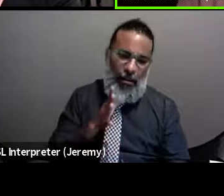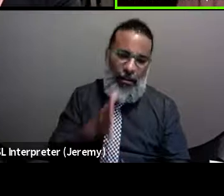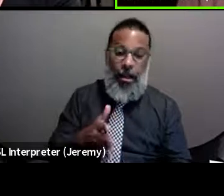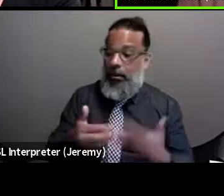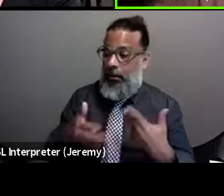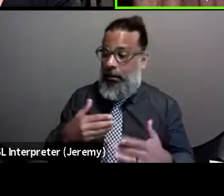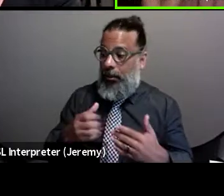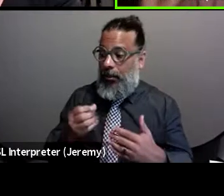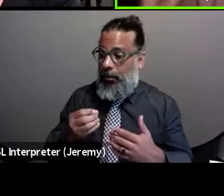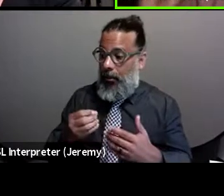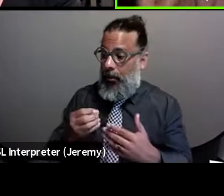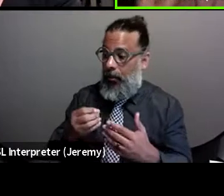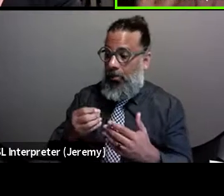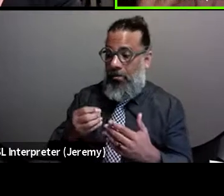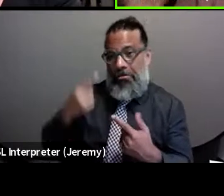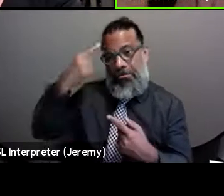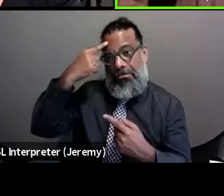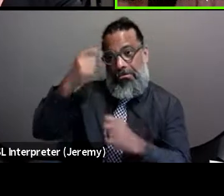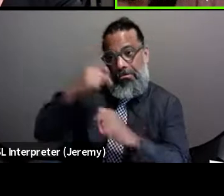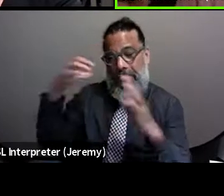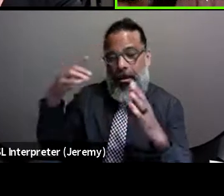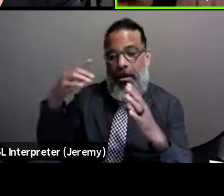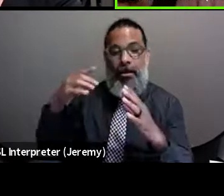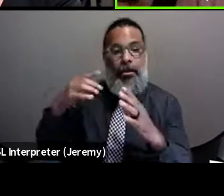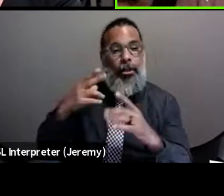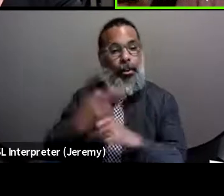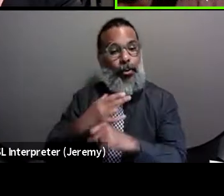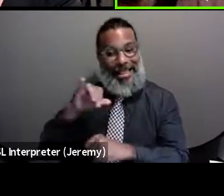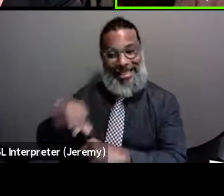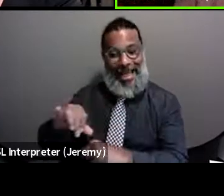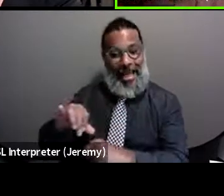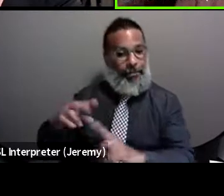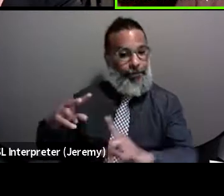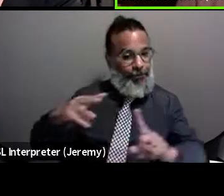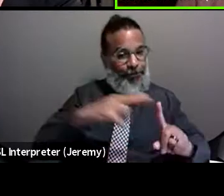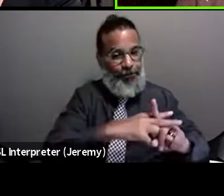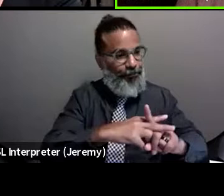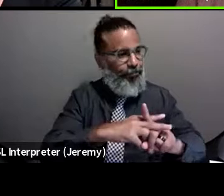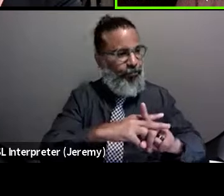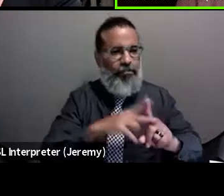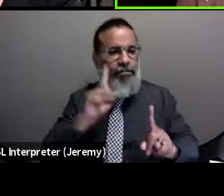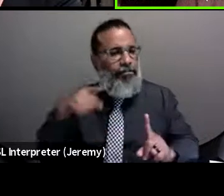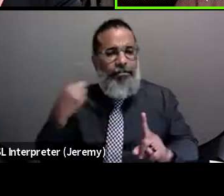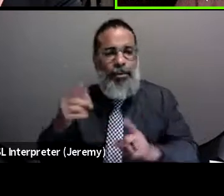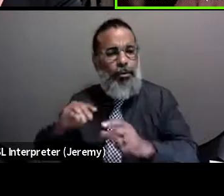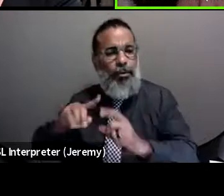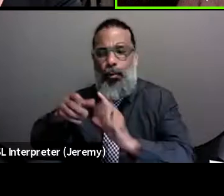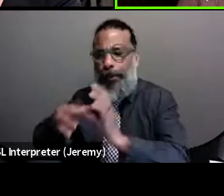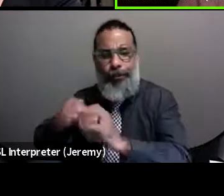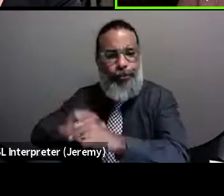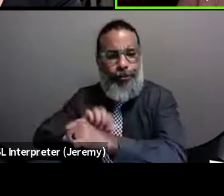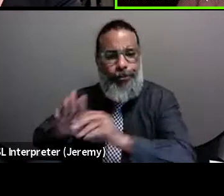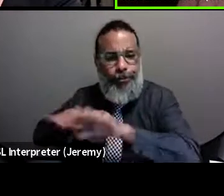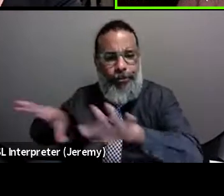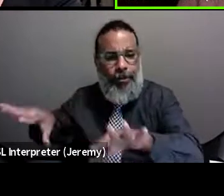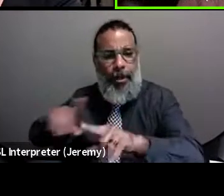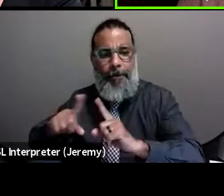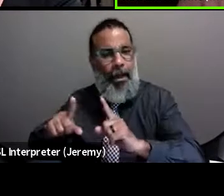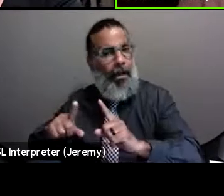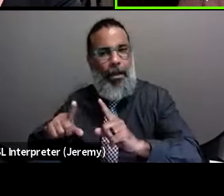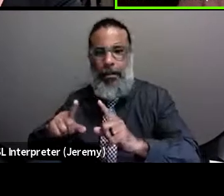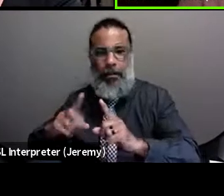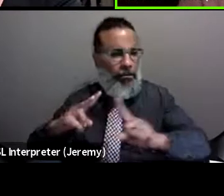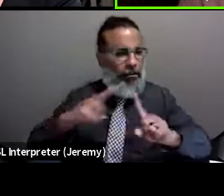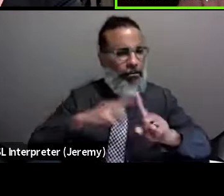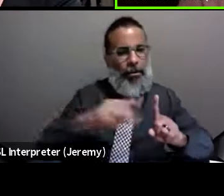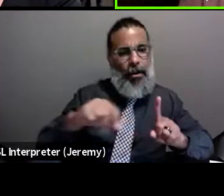think being able to apply that way of thinking outside of the pandemic and to the broader community and being able